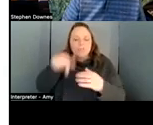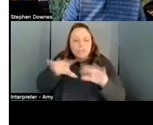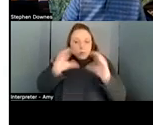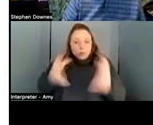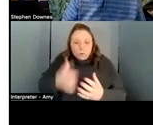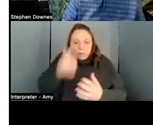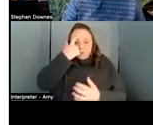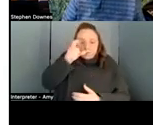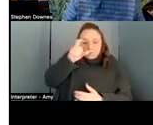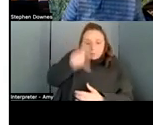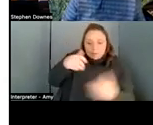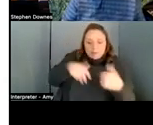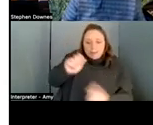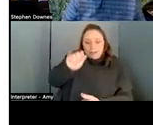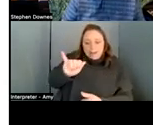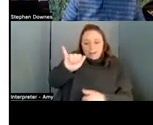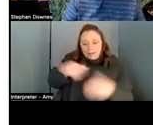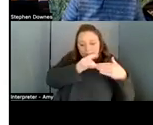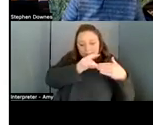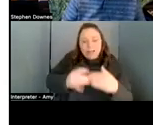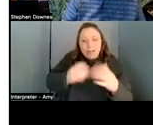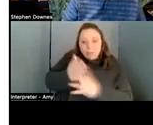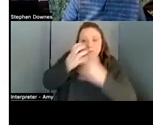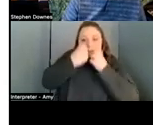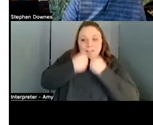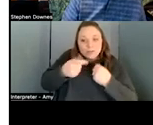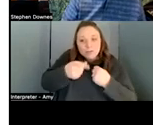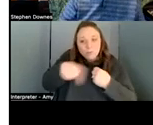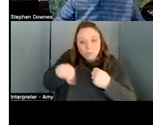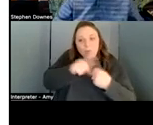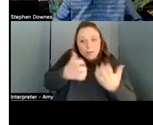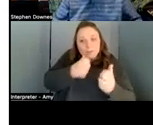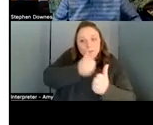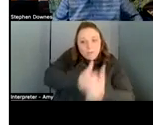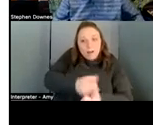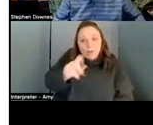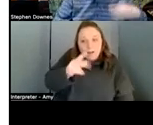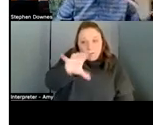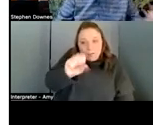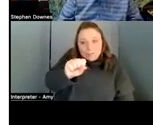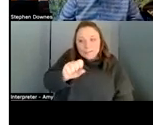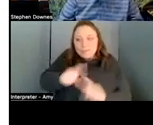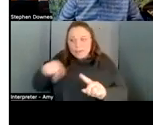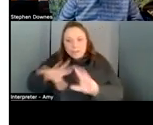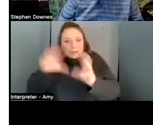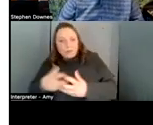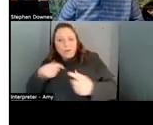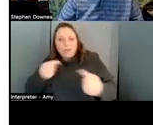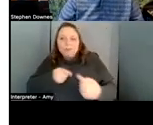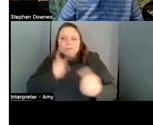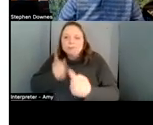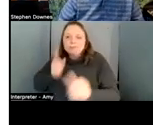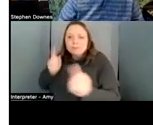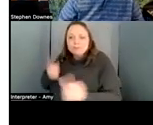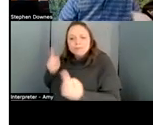because we don't want unethical ai but in a world where we don't agree on what constitutes ethical